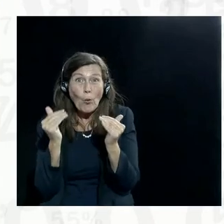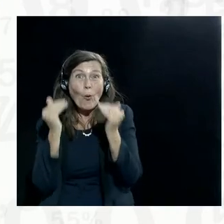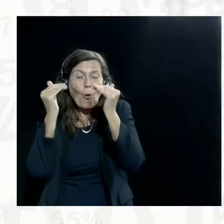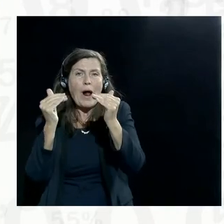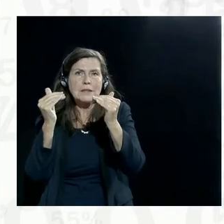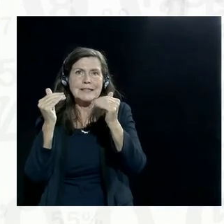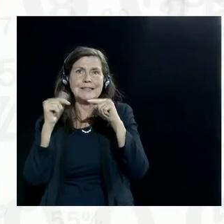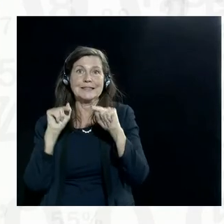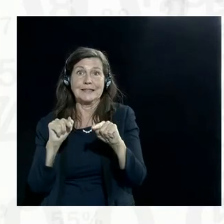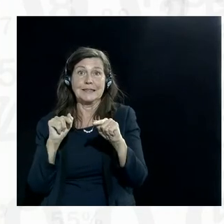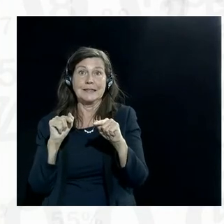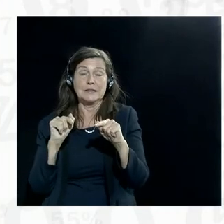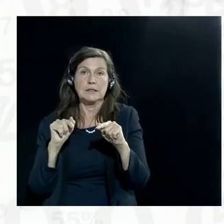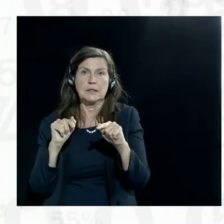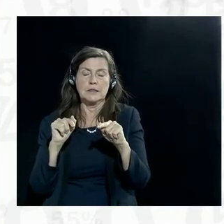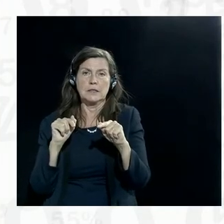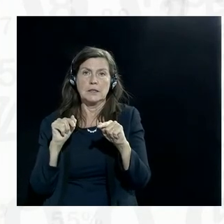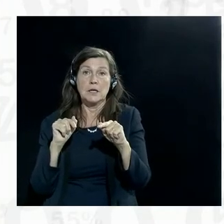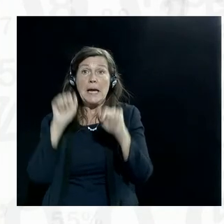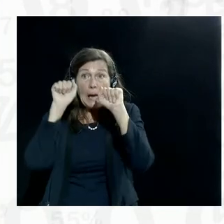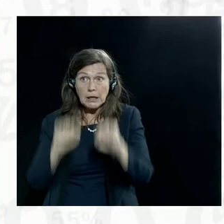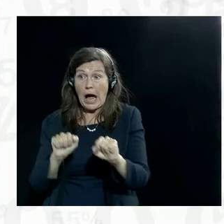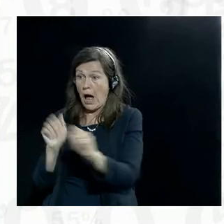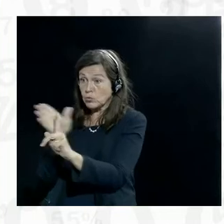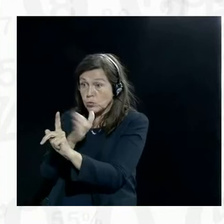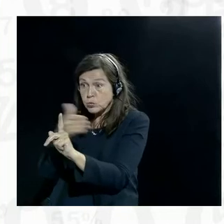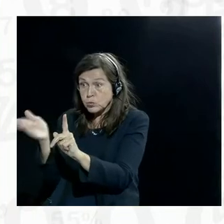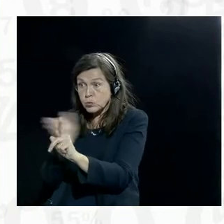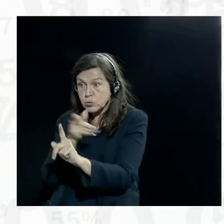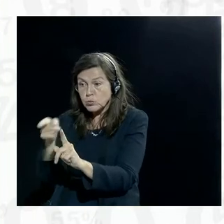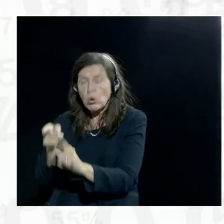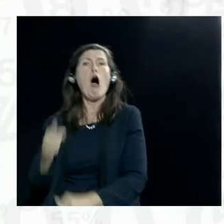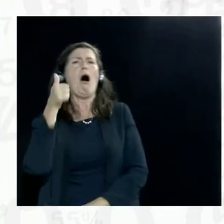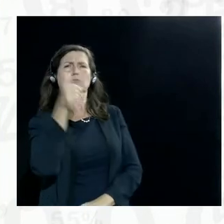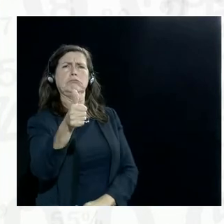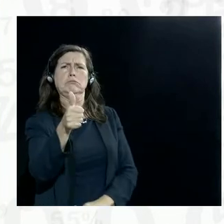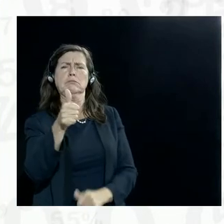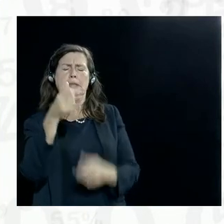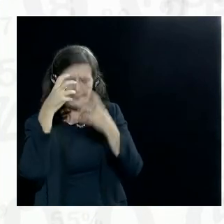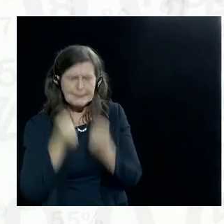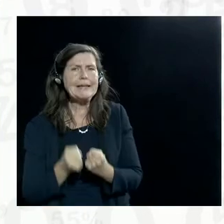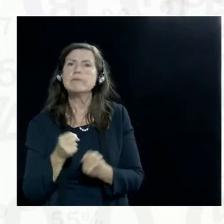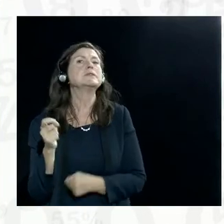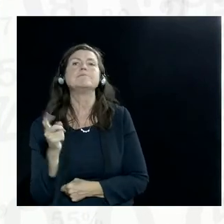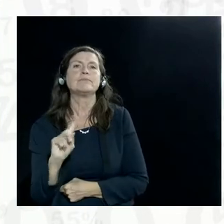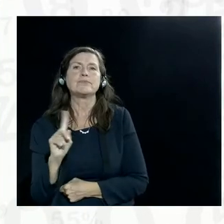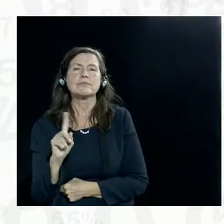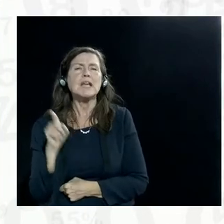persuasive in and of itself. People don't believe in data points.